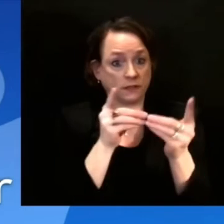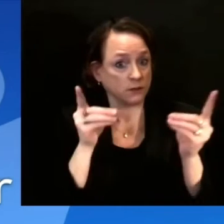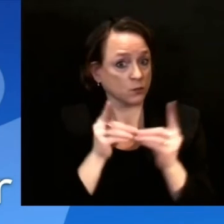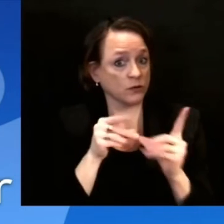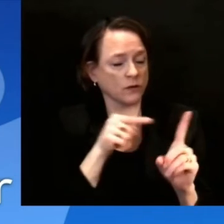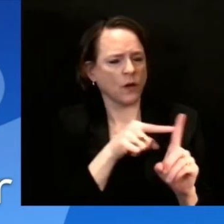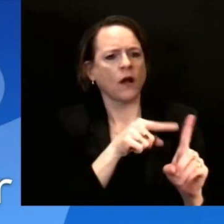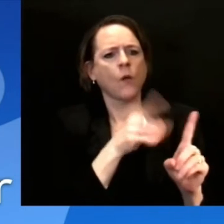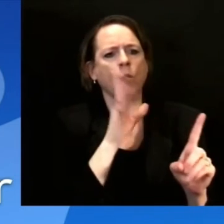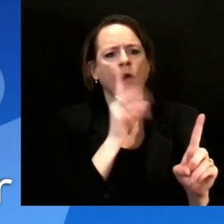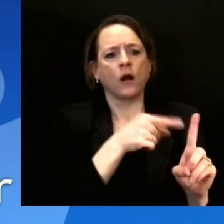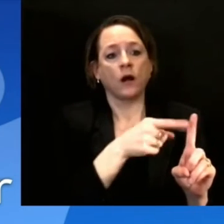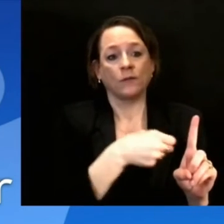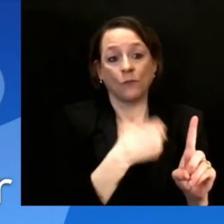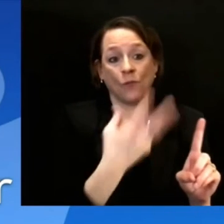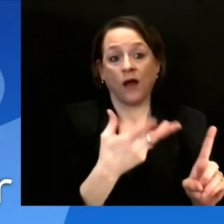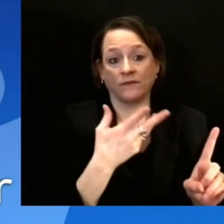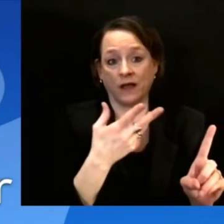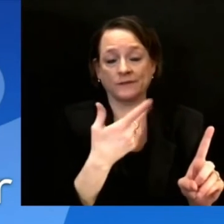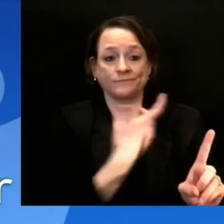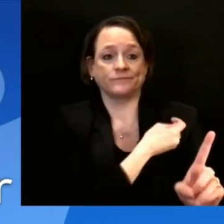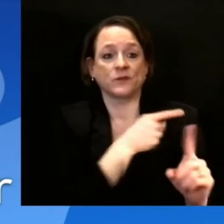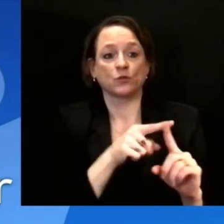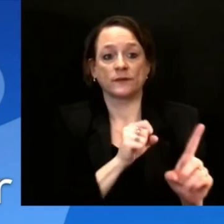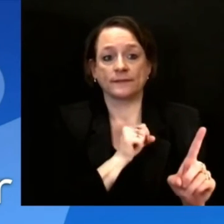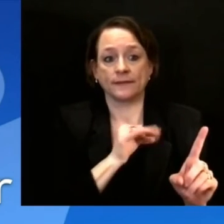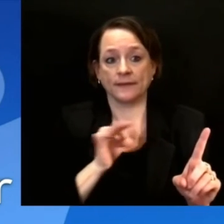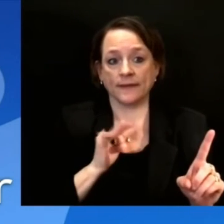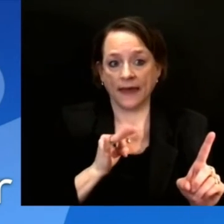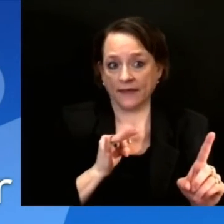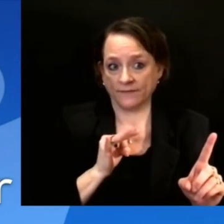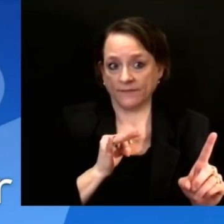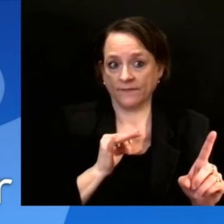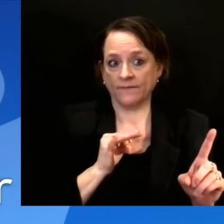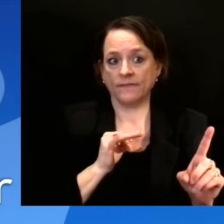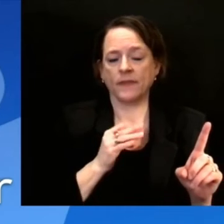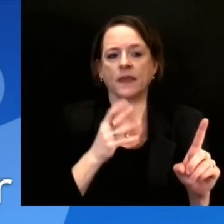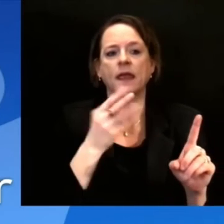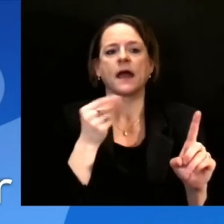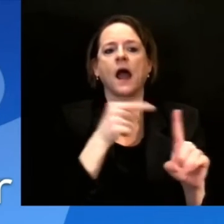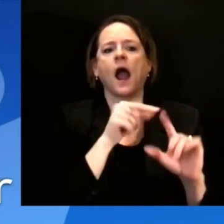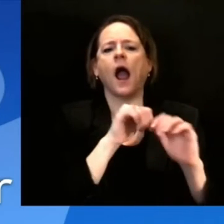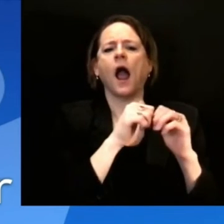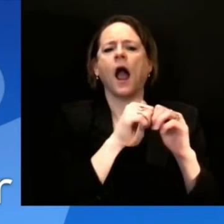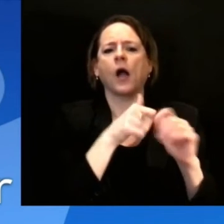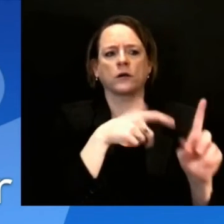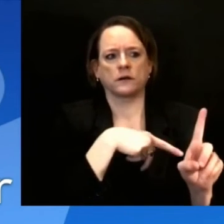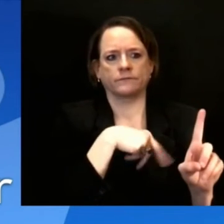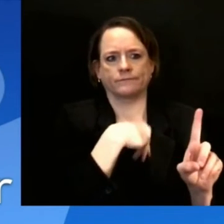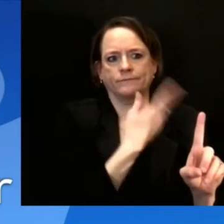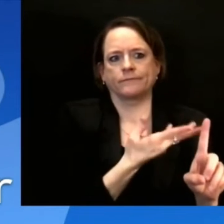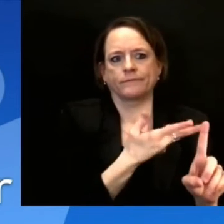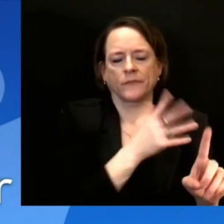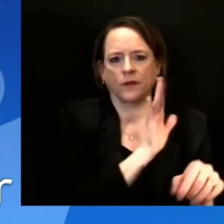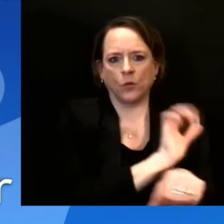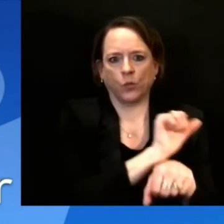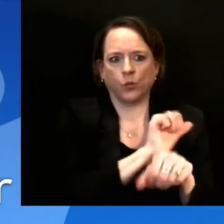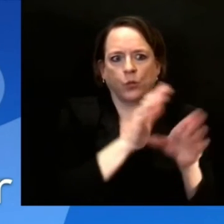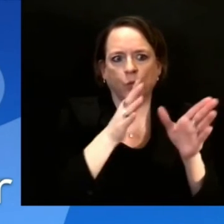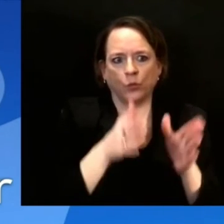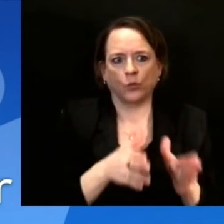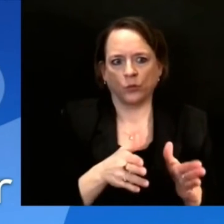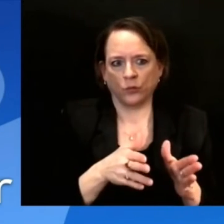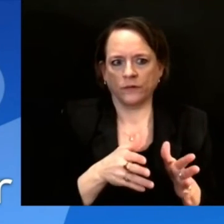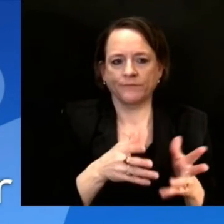system, the best way to vaccinate all of the workers and population living there. Does DHS make specific